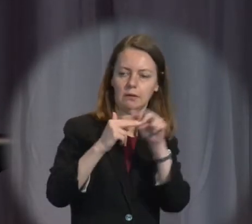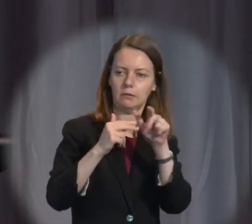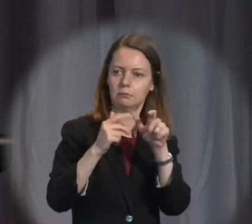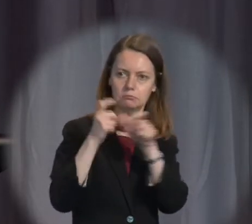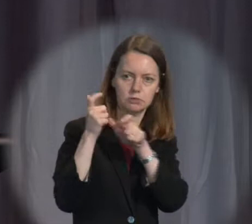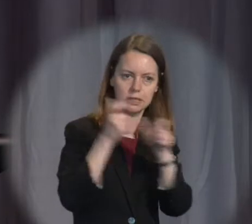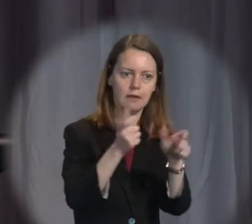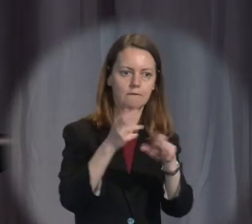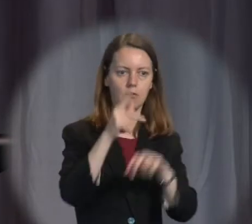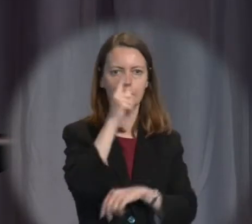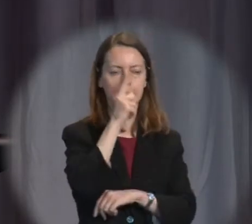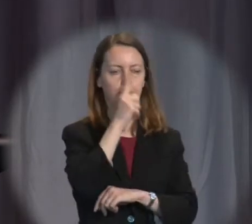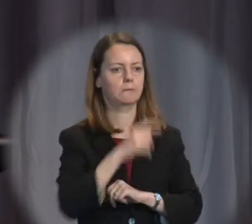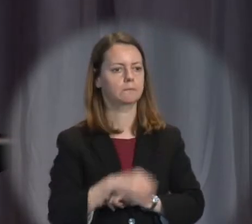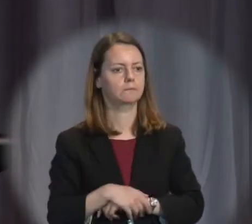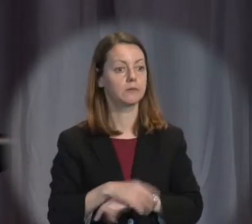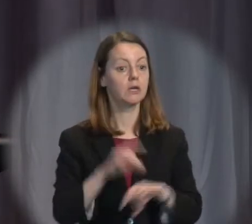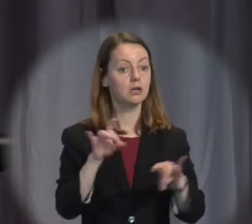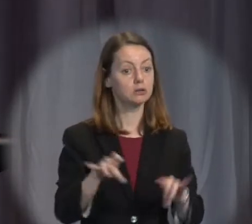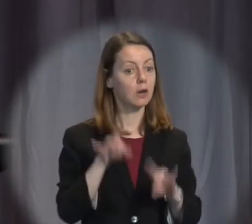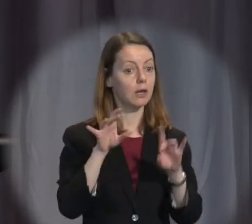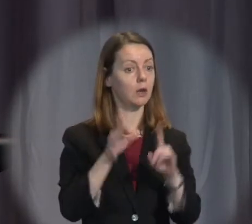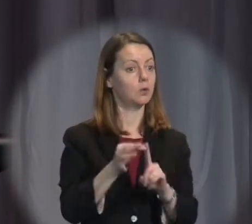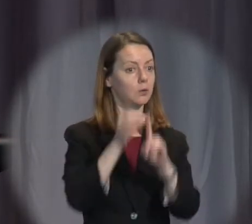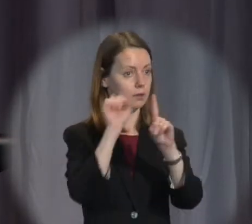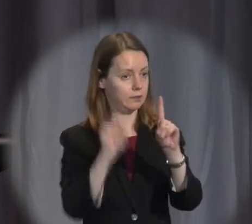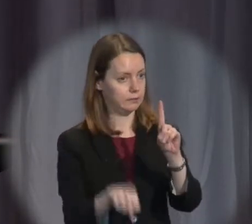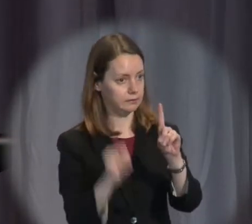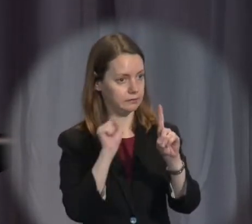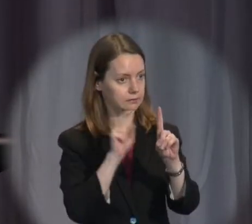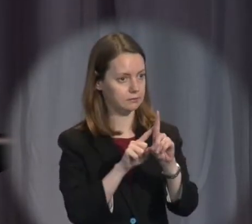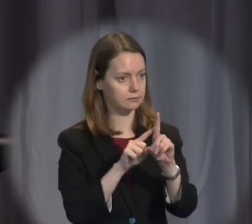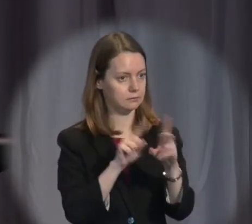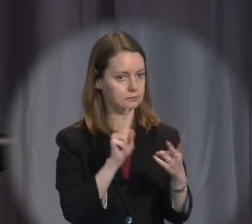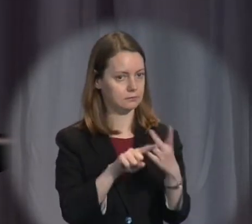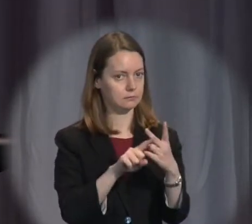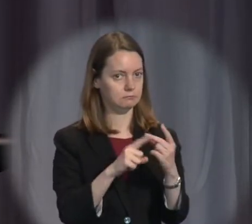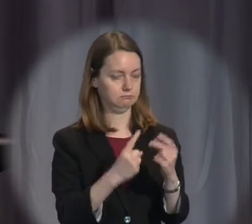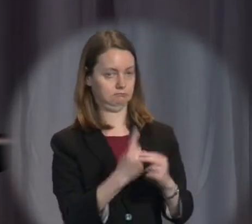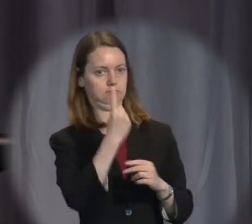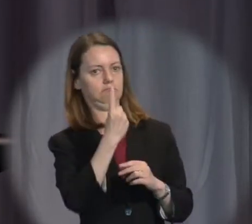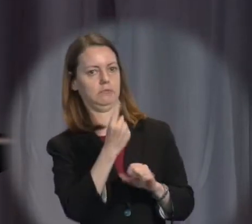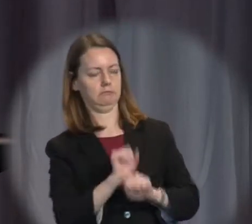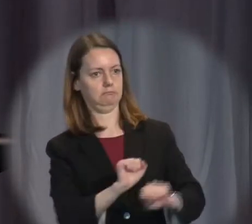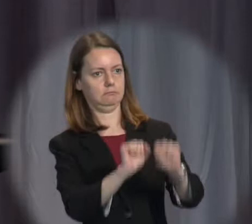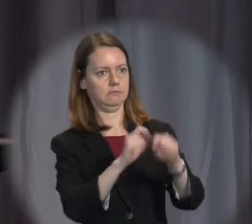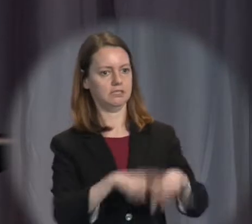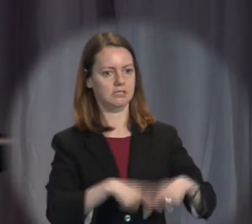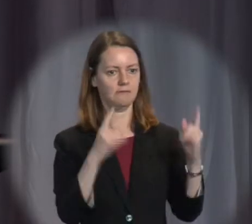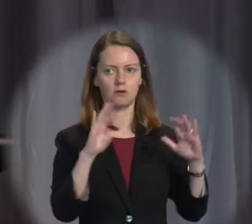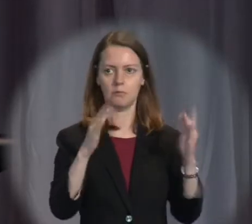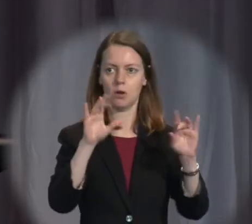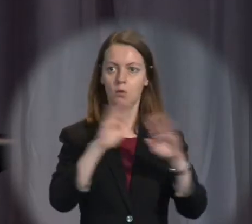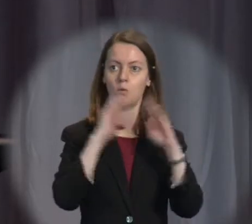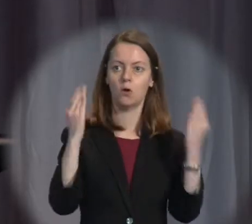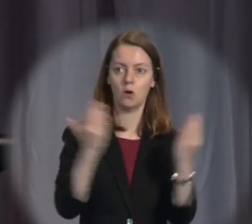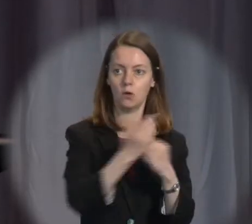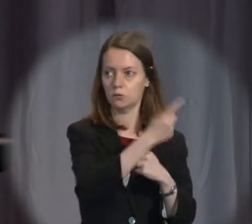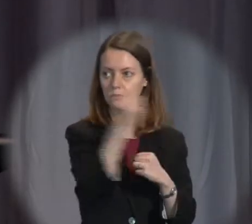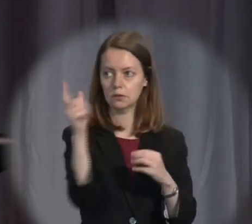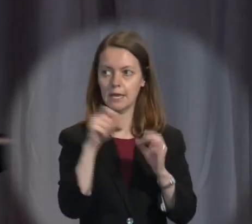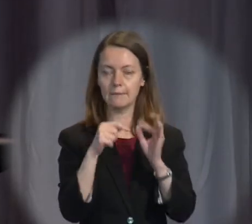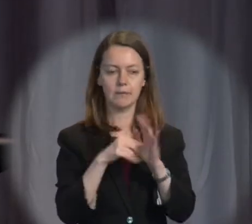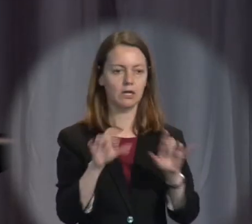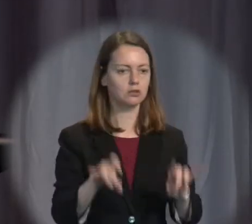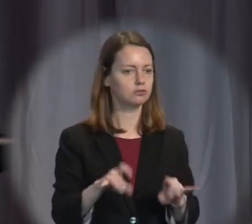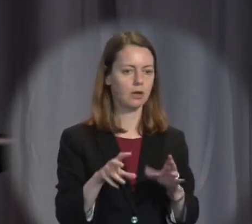in summary, Australia is unique. It's exceptionalist in its approach to human rights but we do have an incomplete